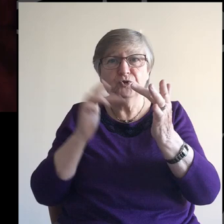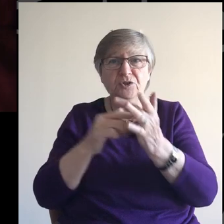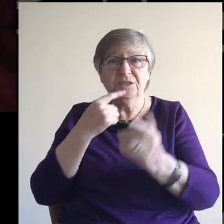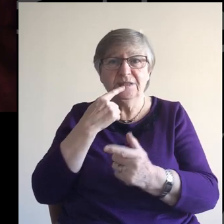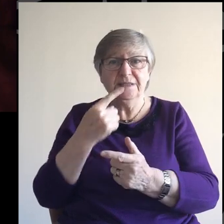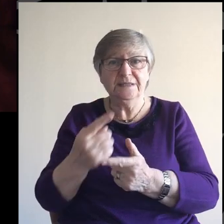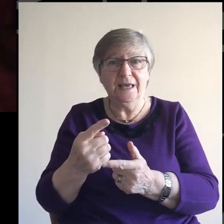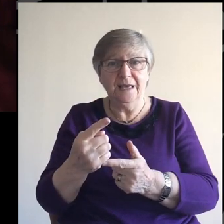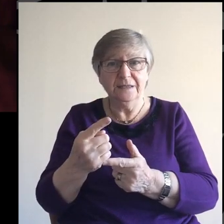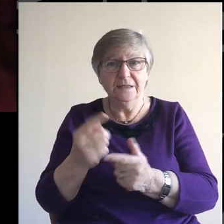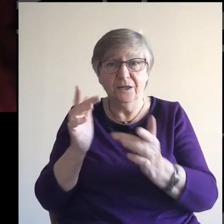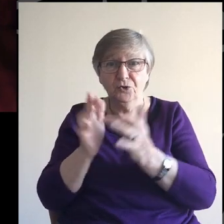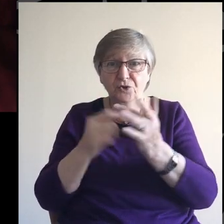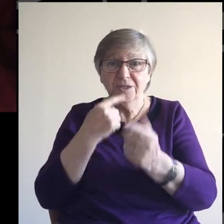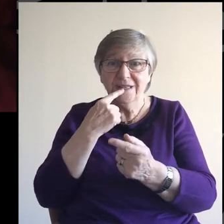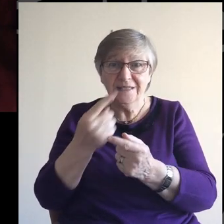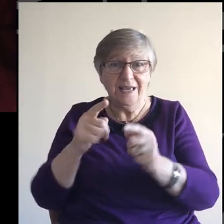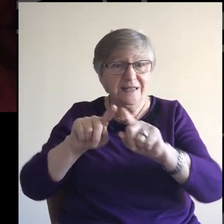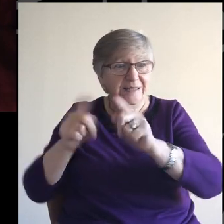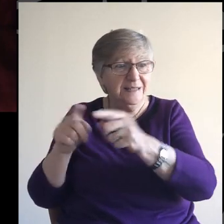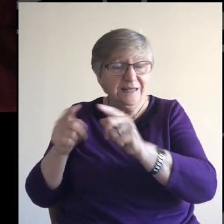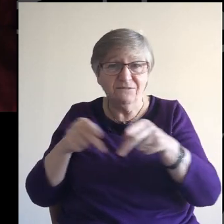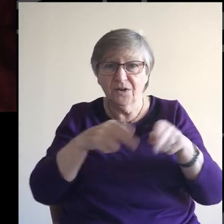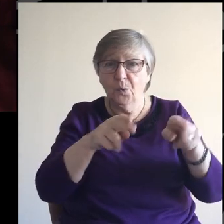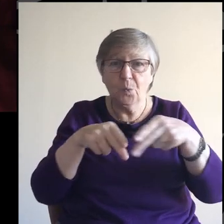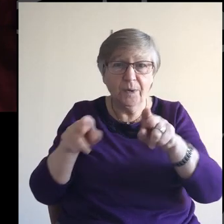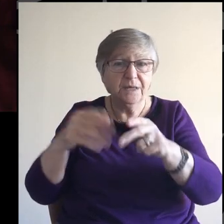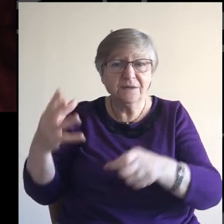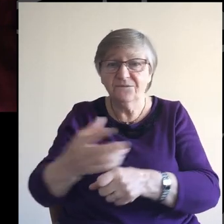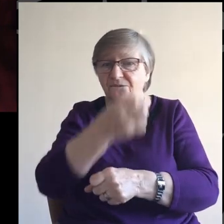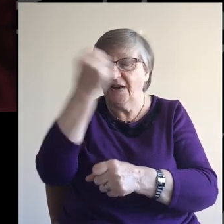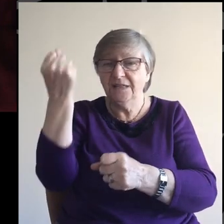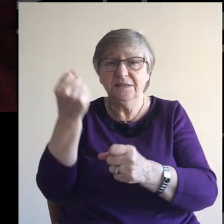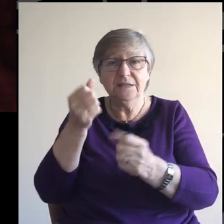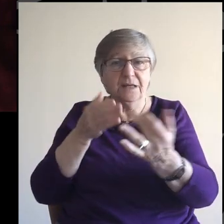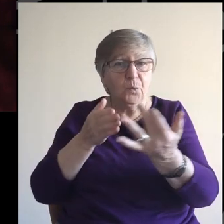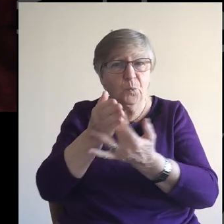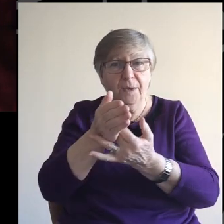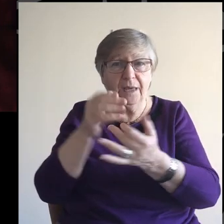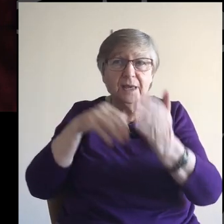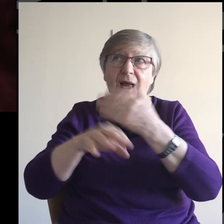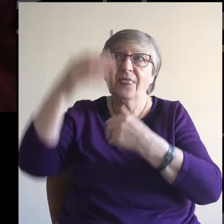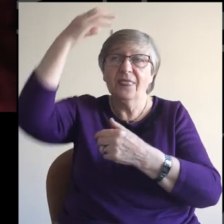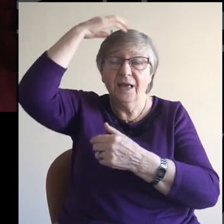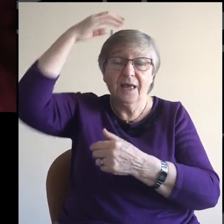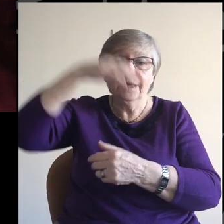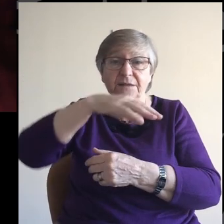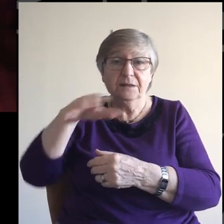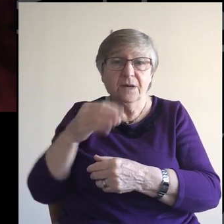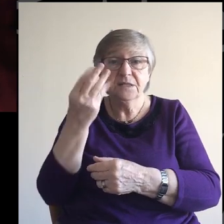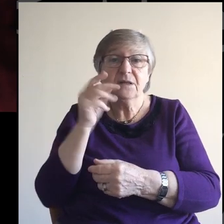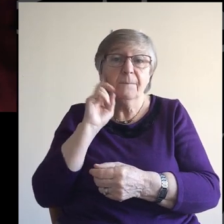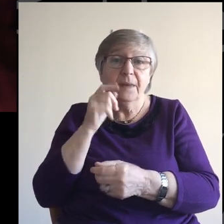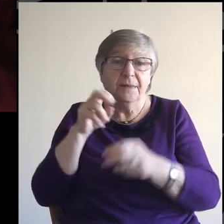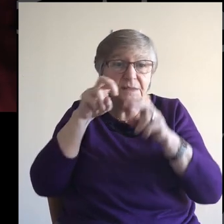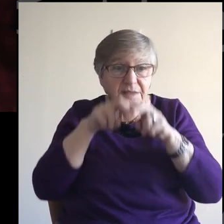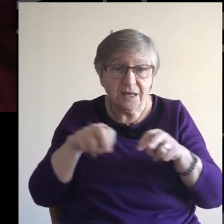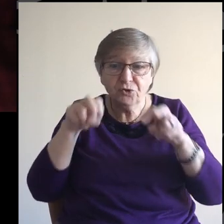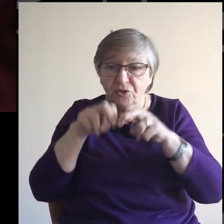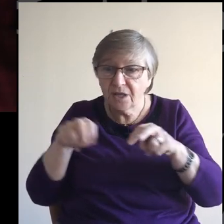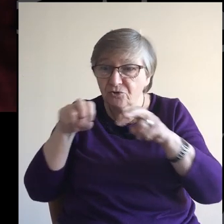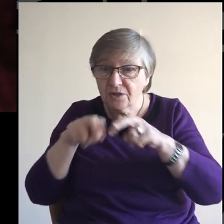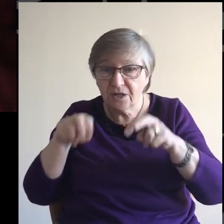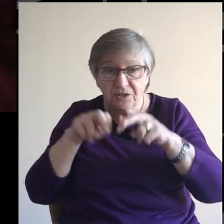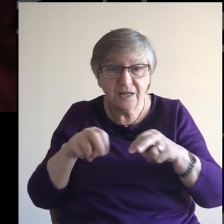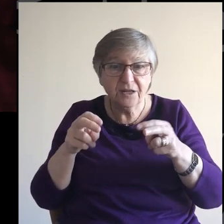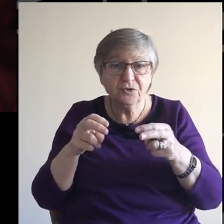What Jesus said is, there's lots of different ways of finding the way into the kingdom. There's lots of different ways of finding him. Some people search and search